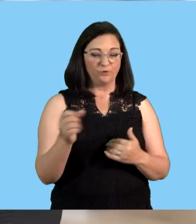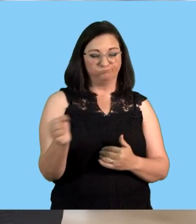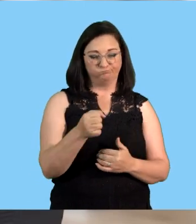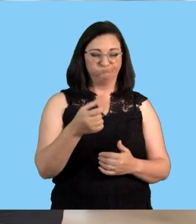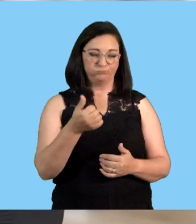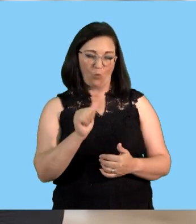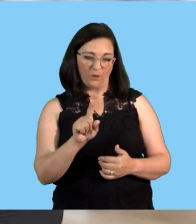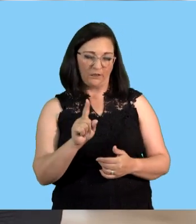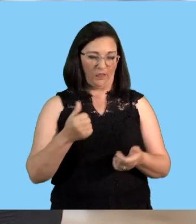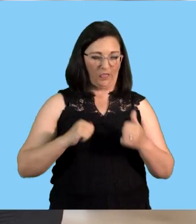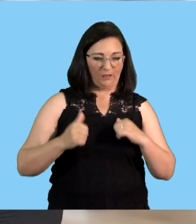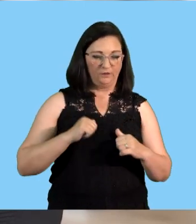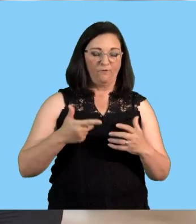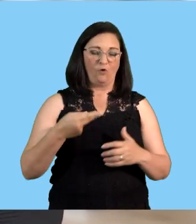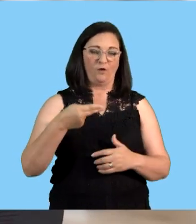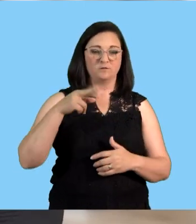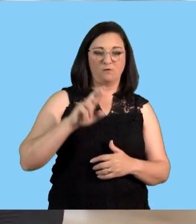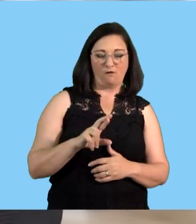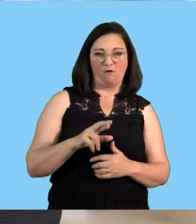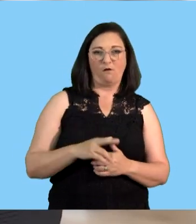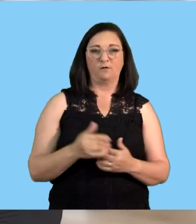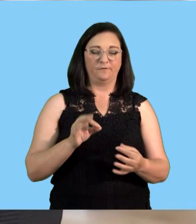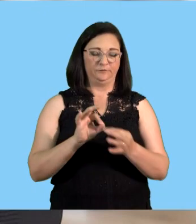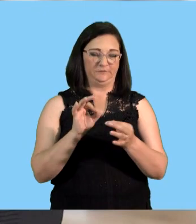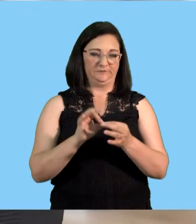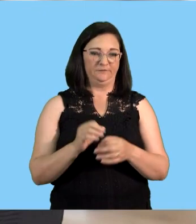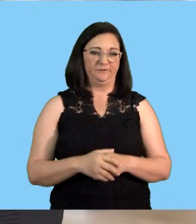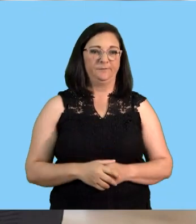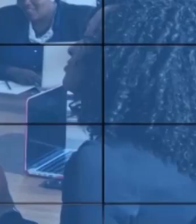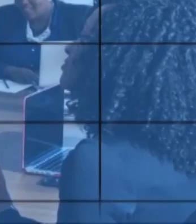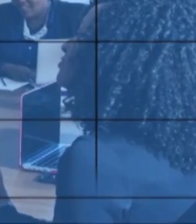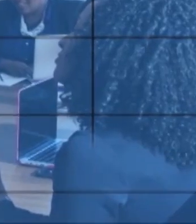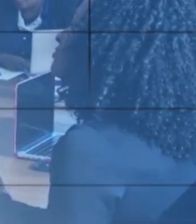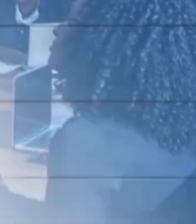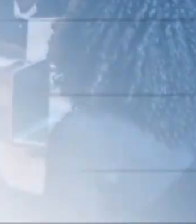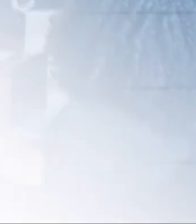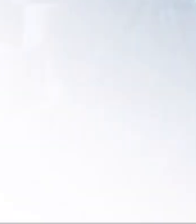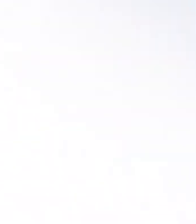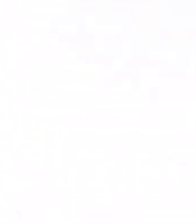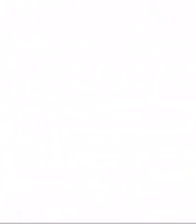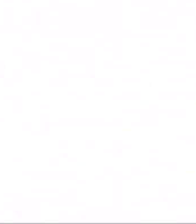activities under the human resources i'll see you just now now you